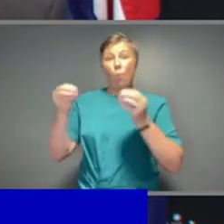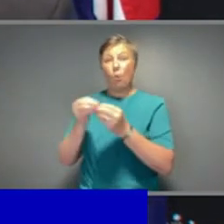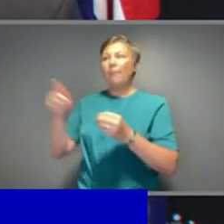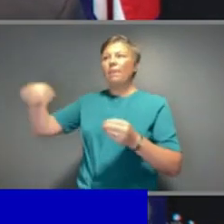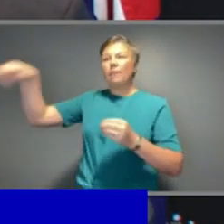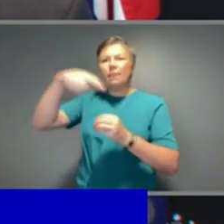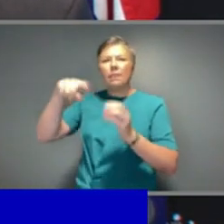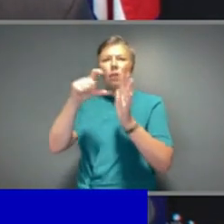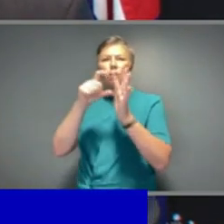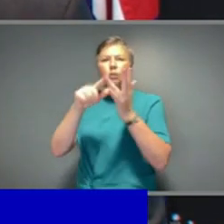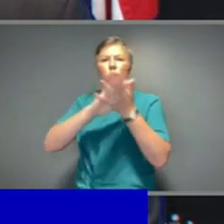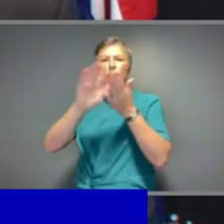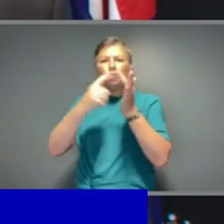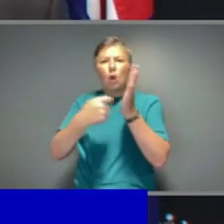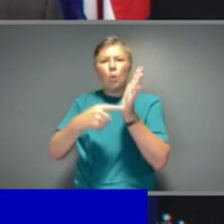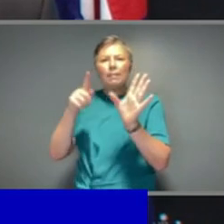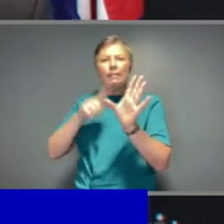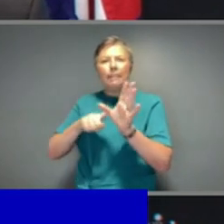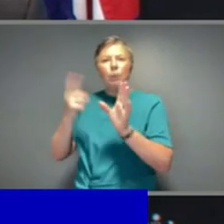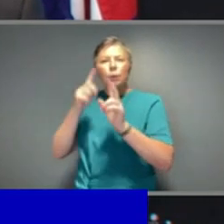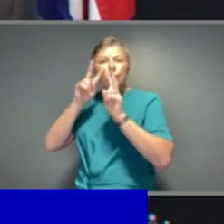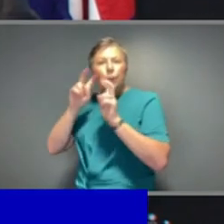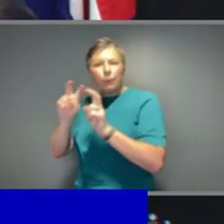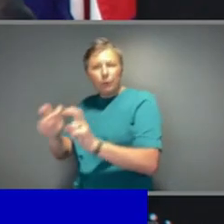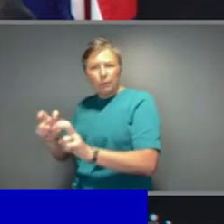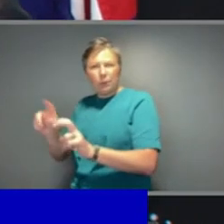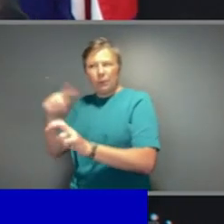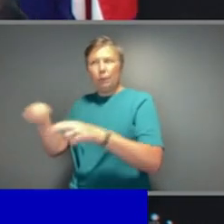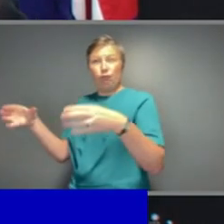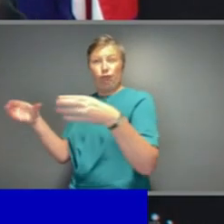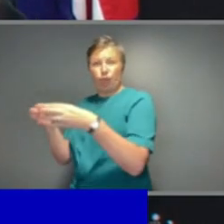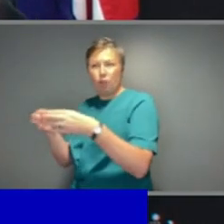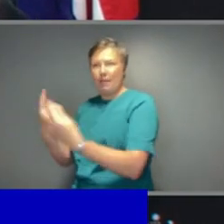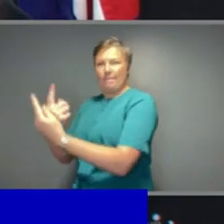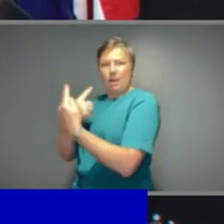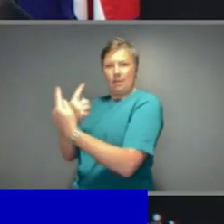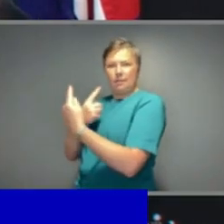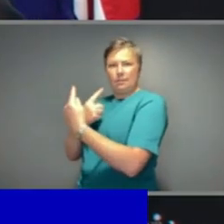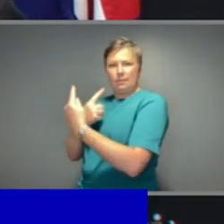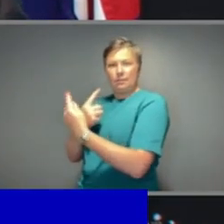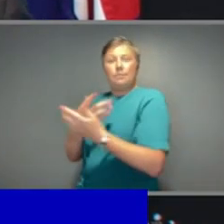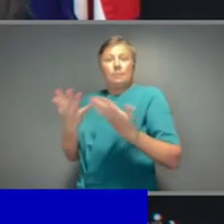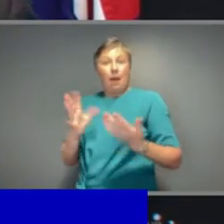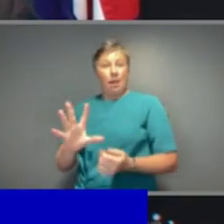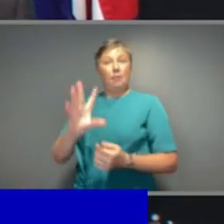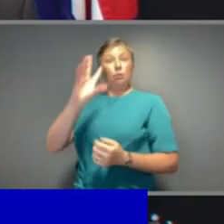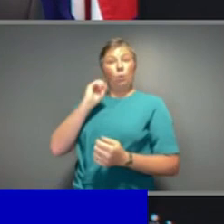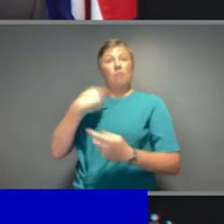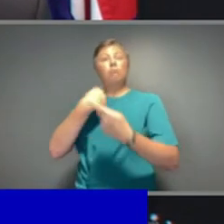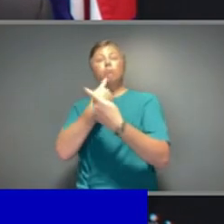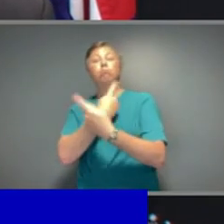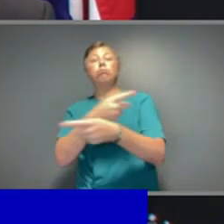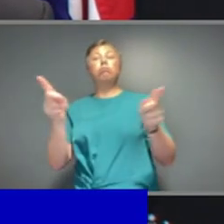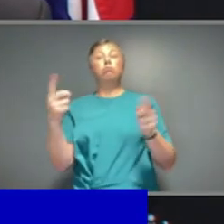So last Friday, I announced Australia's plan to live with the virus. I announced the whole